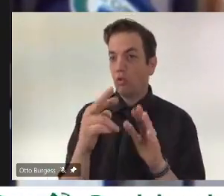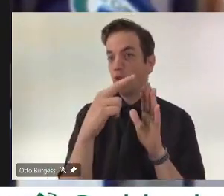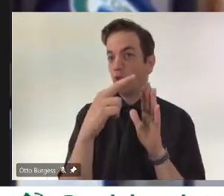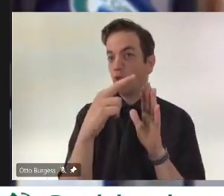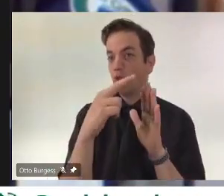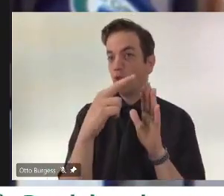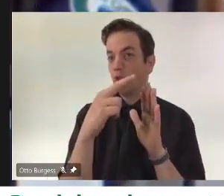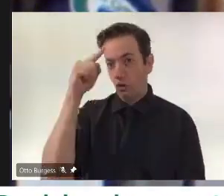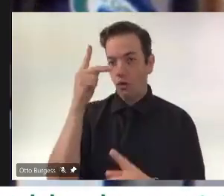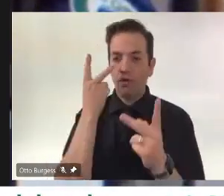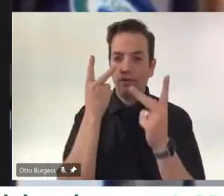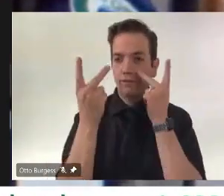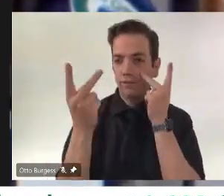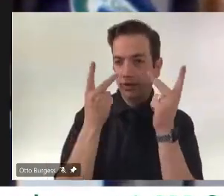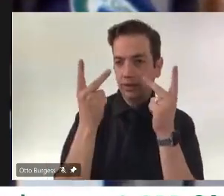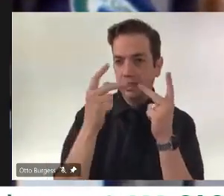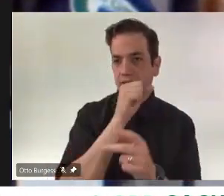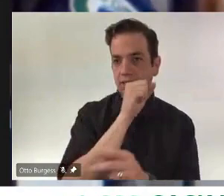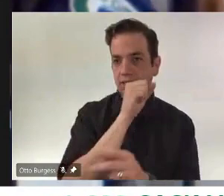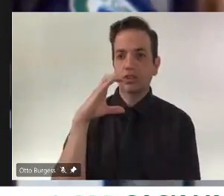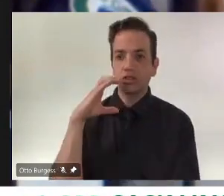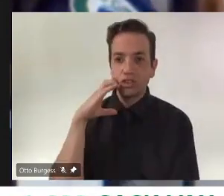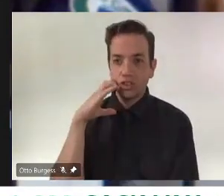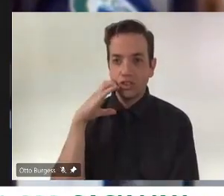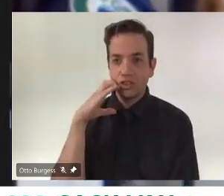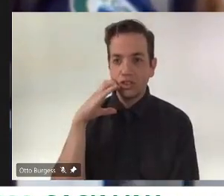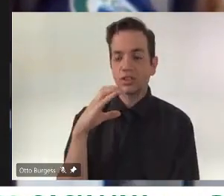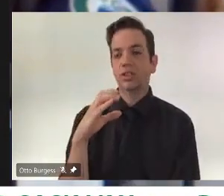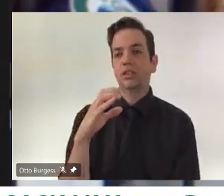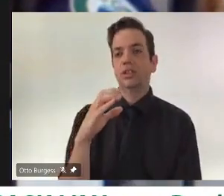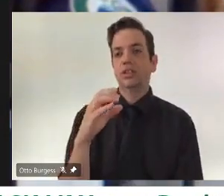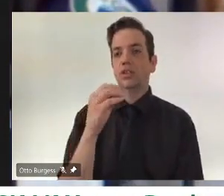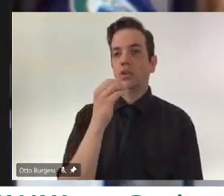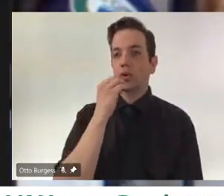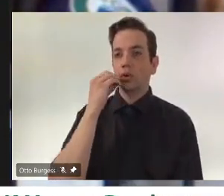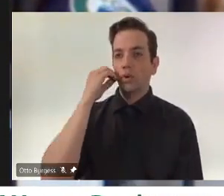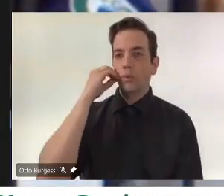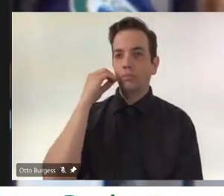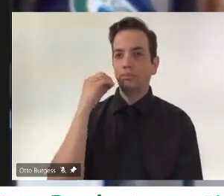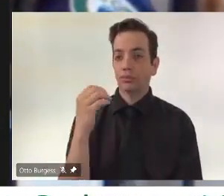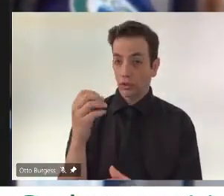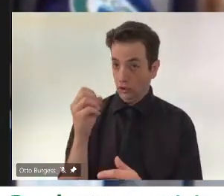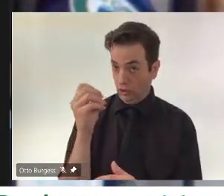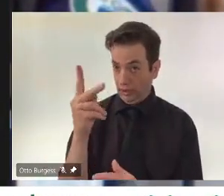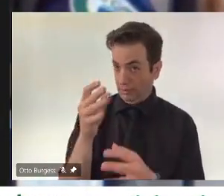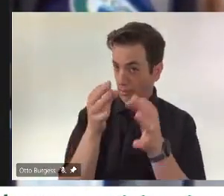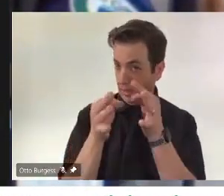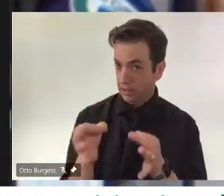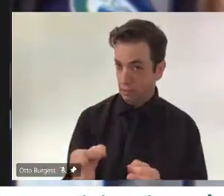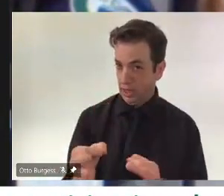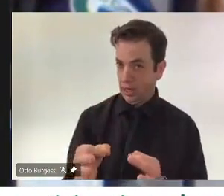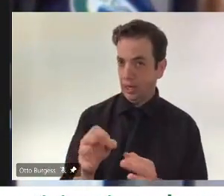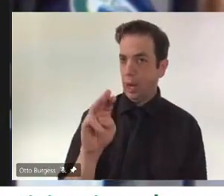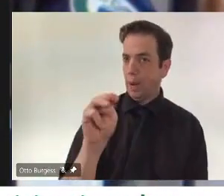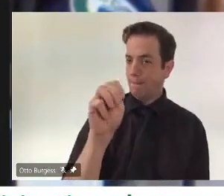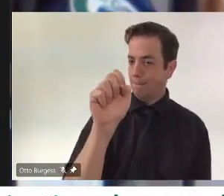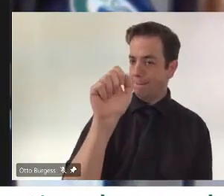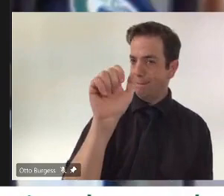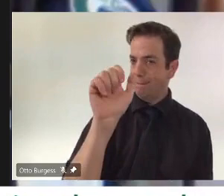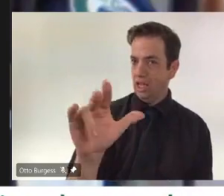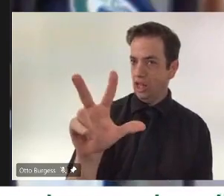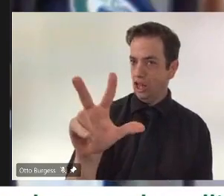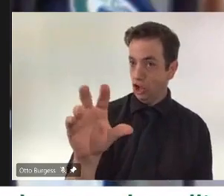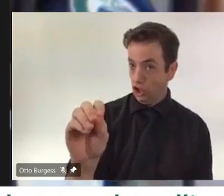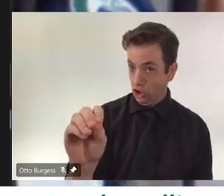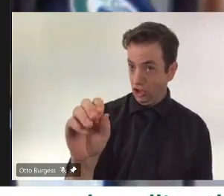in Saskatchewan's reopening roadmap. So on May 30th, when Saskatchewan moves to step one, all residents of